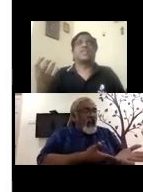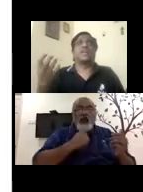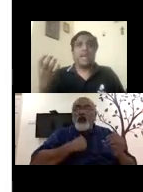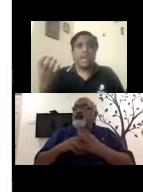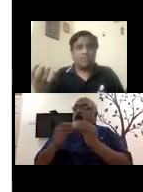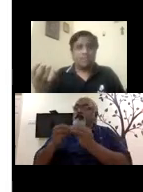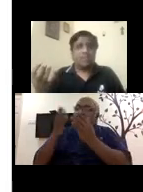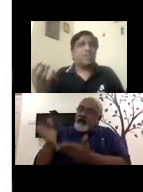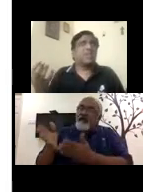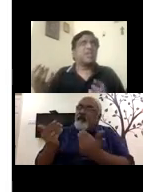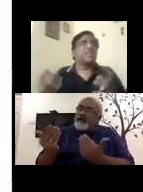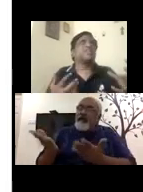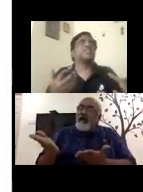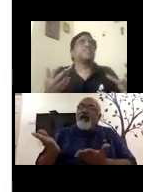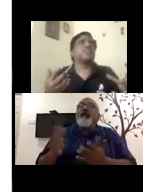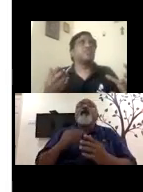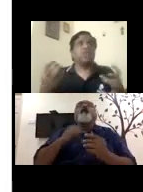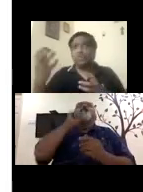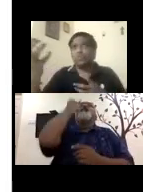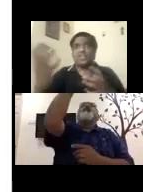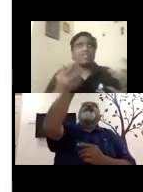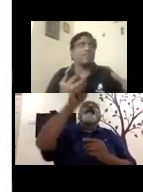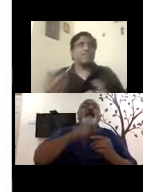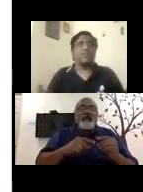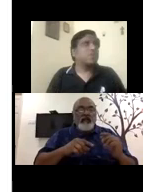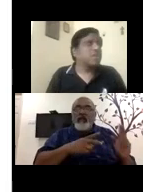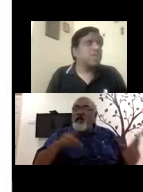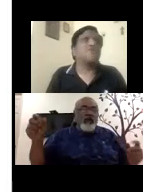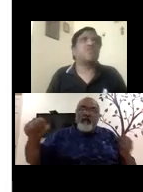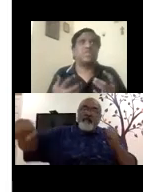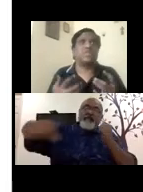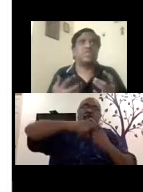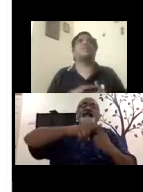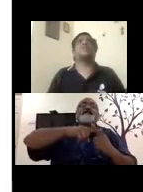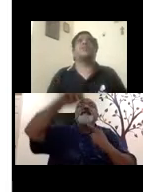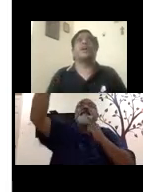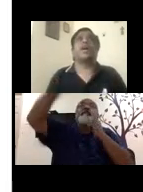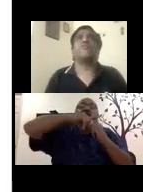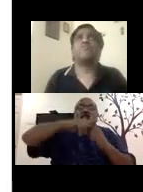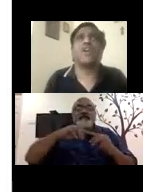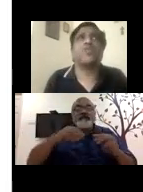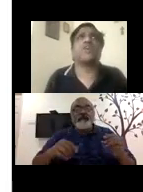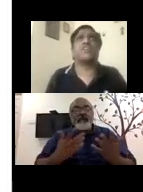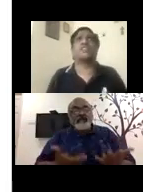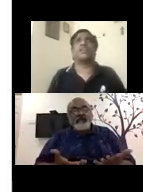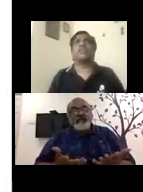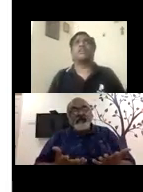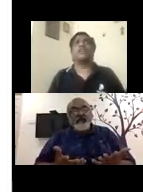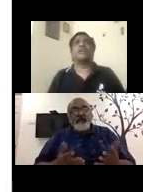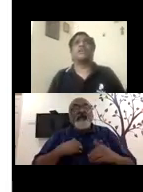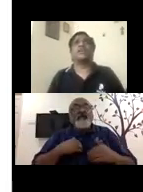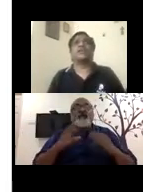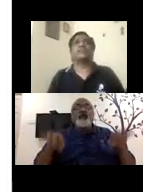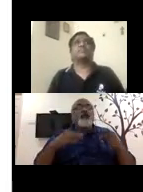a person can have, uh, is you've got to match that, you know, if for example, I have, I don't have any skill,